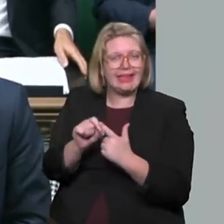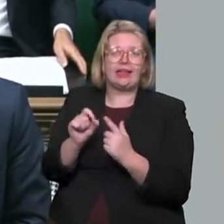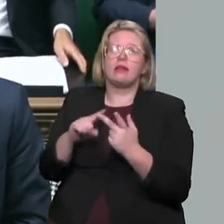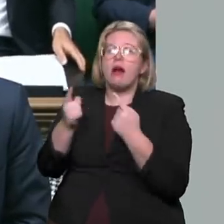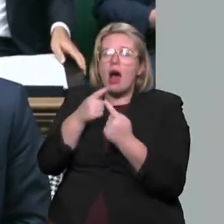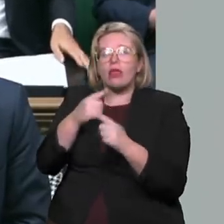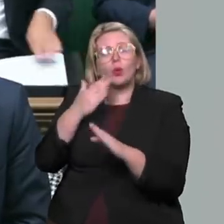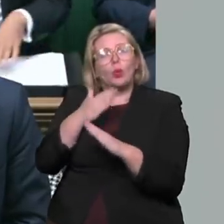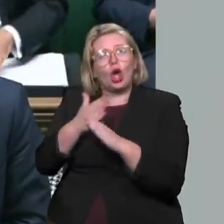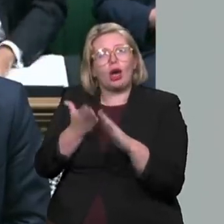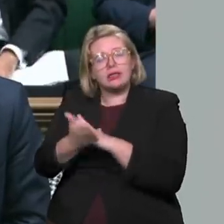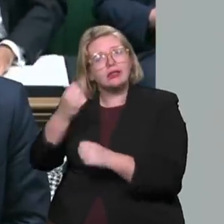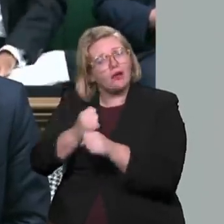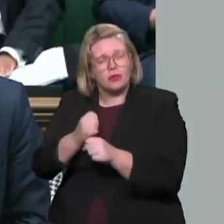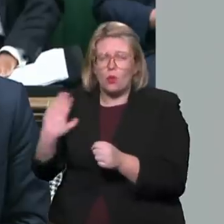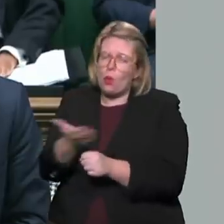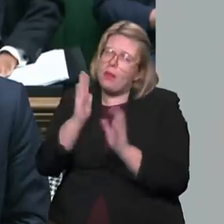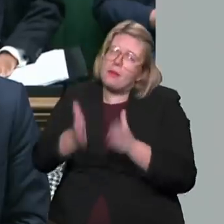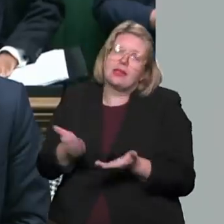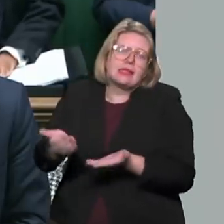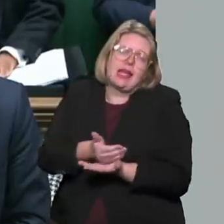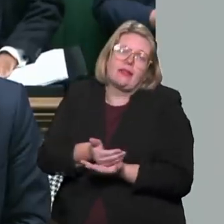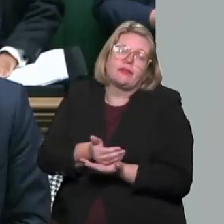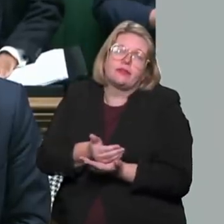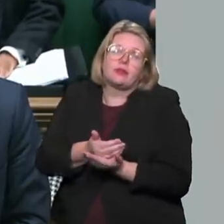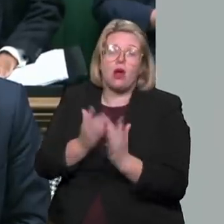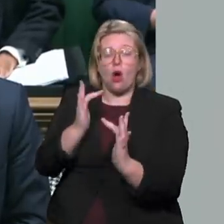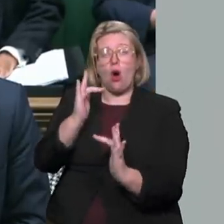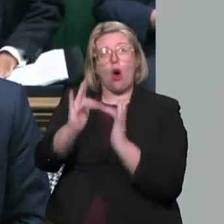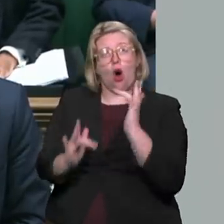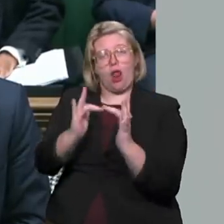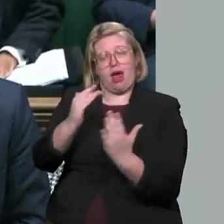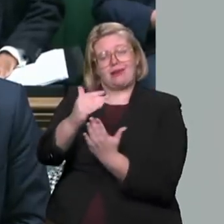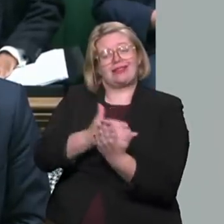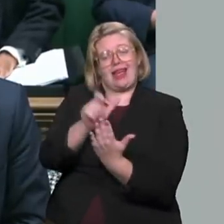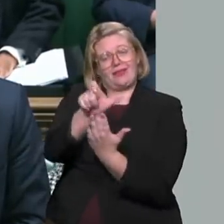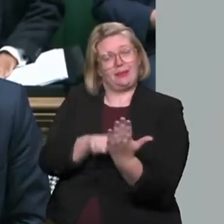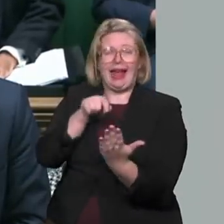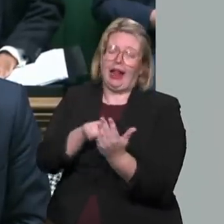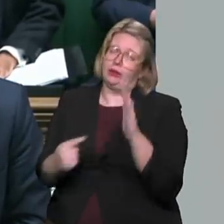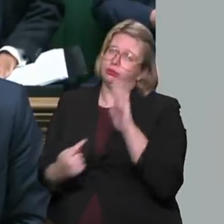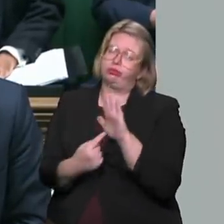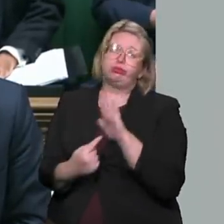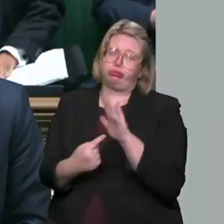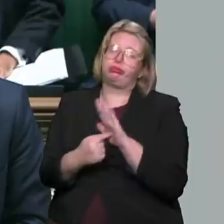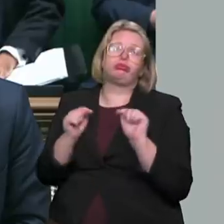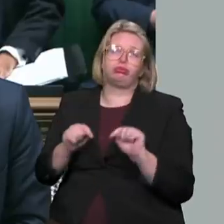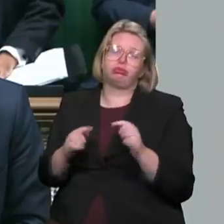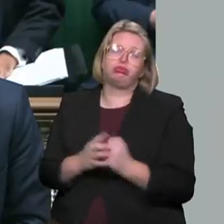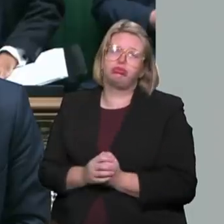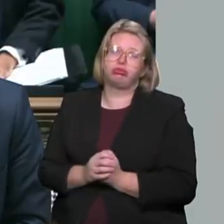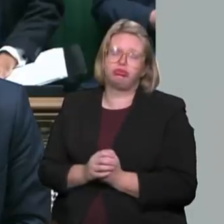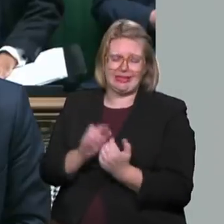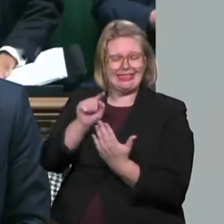with the public, is of vital importance. The online safety bill is of huge importance too. It is one of the